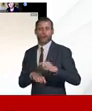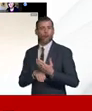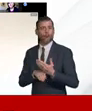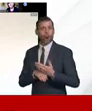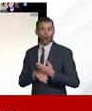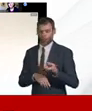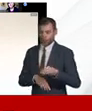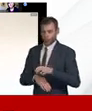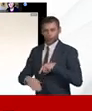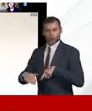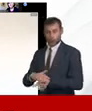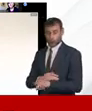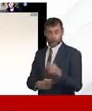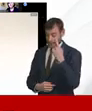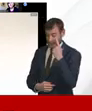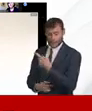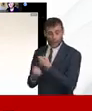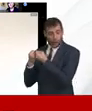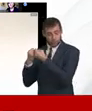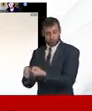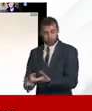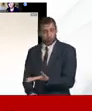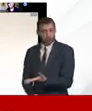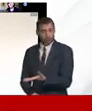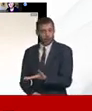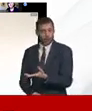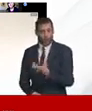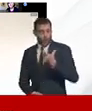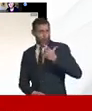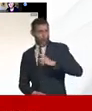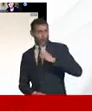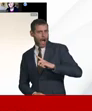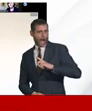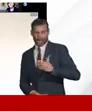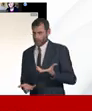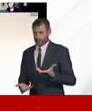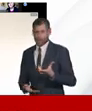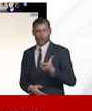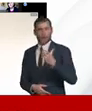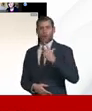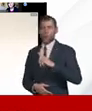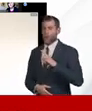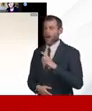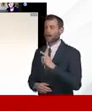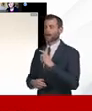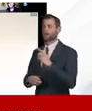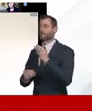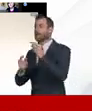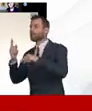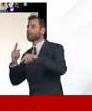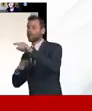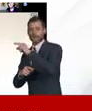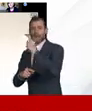overcrowded tube trains this morning just why private house building and office building is deemed essential work